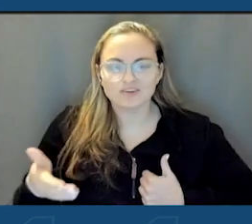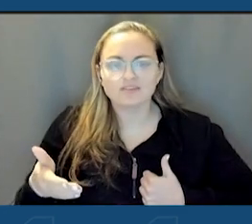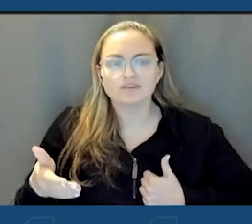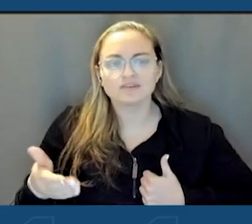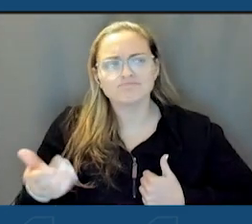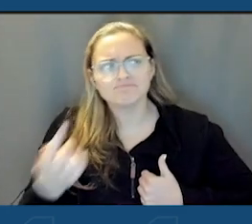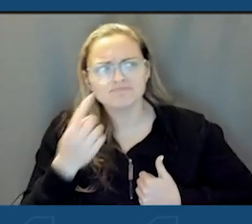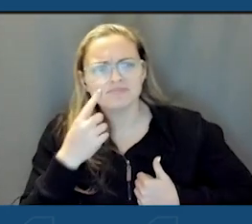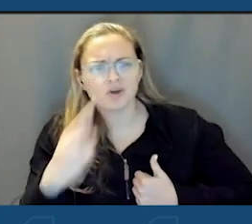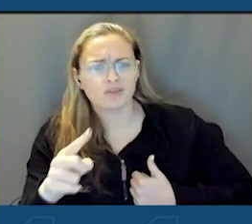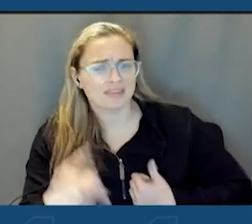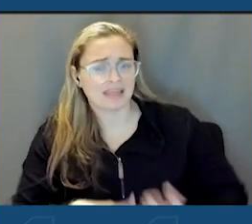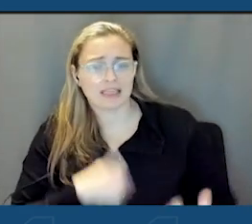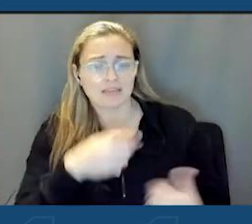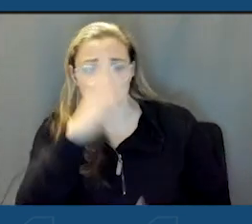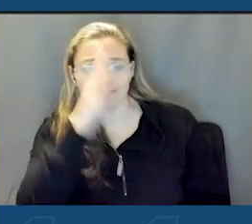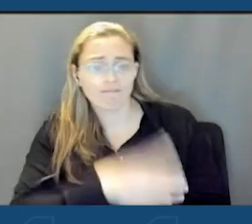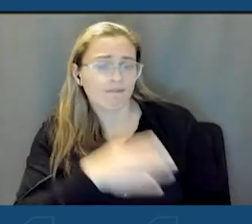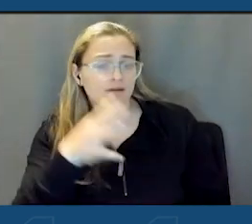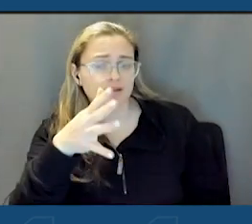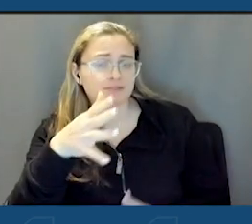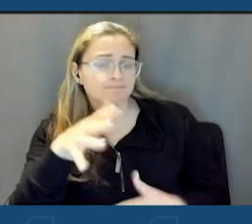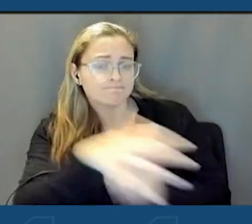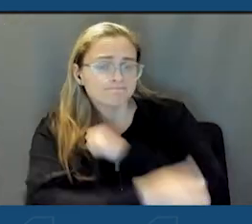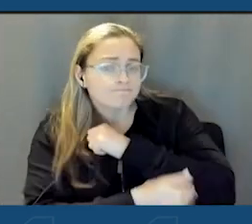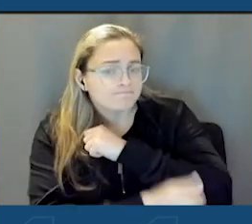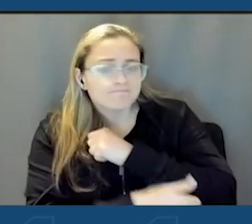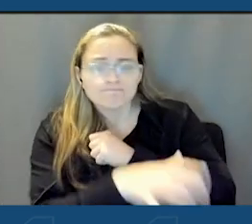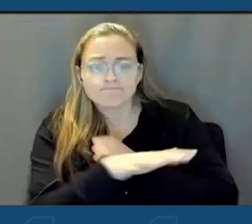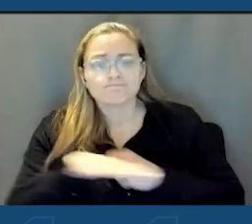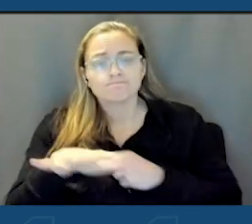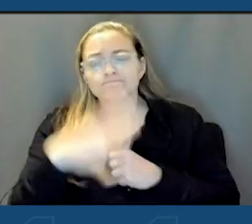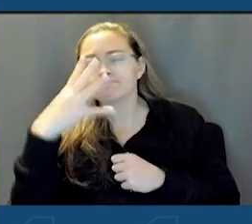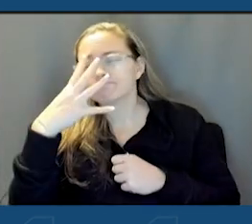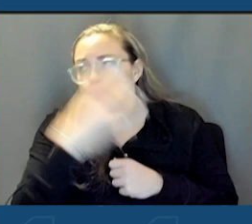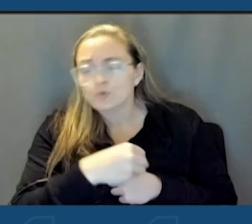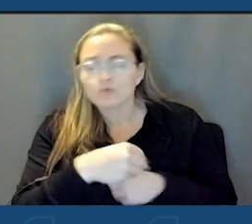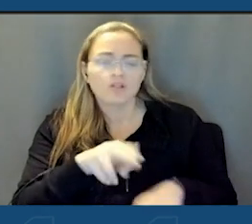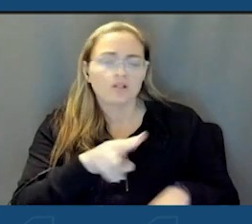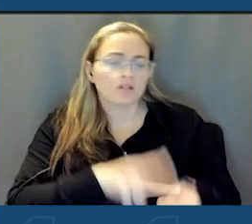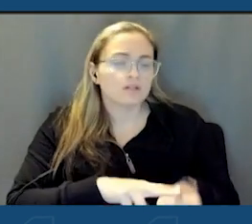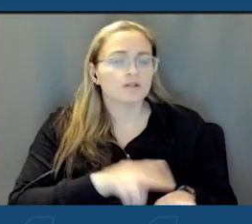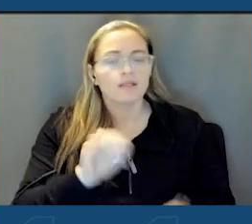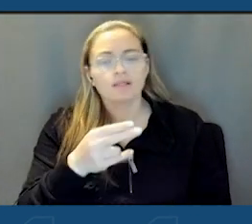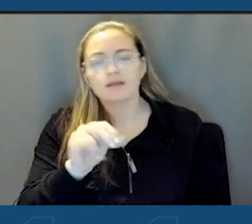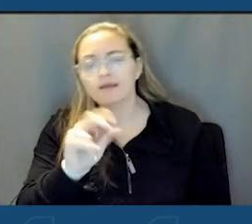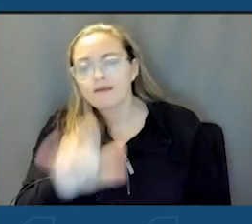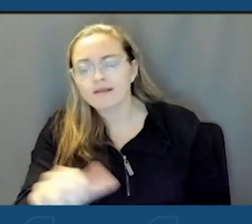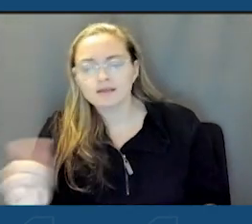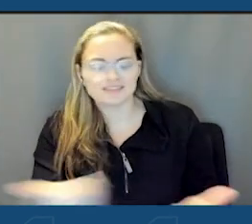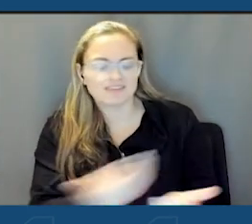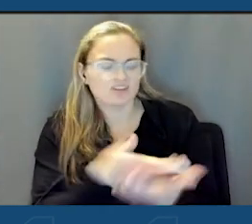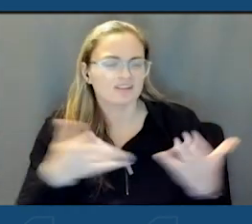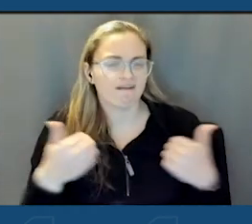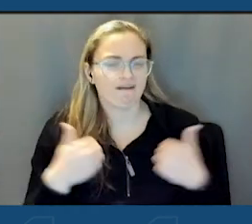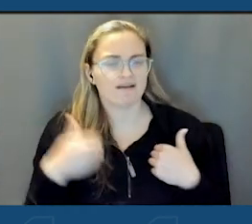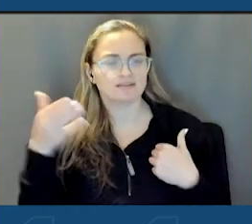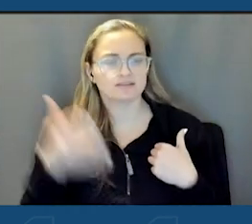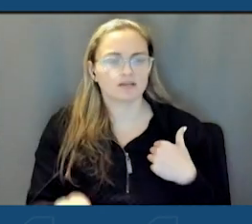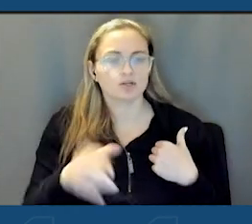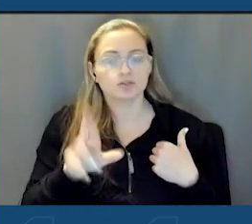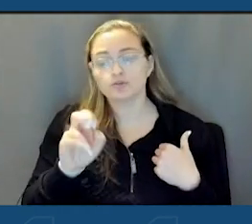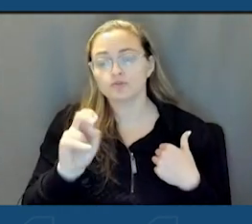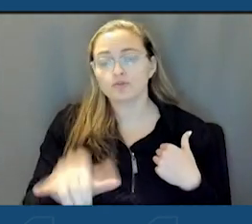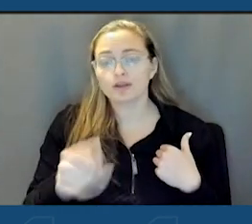thought they lived in God's country. It's so beautiful down there. The natural beauty, the Alleghenies, all the assets. so to Randy Shaler,